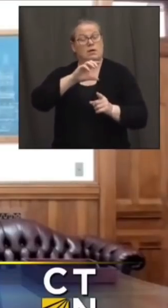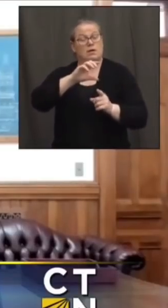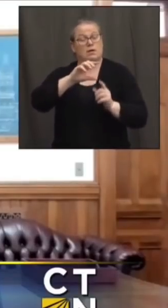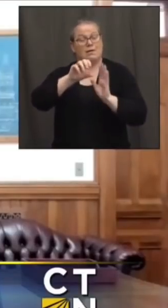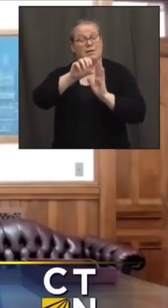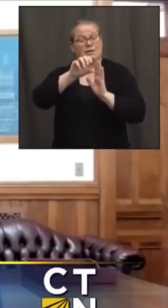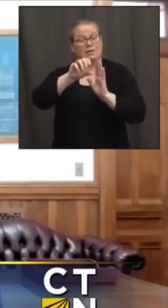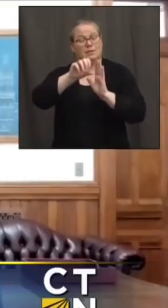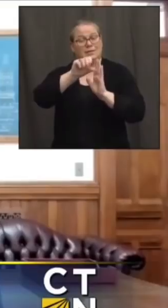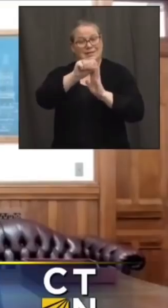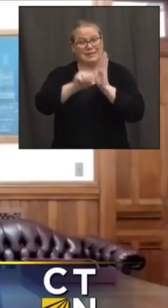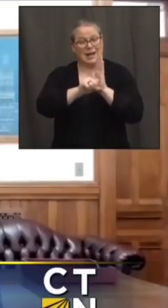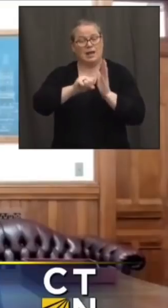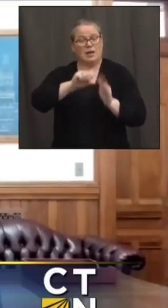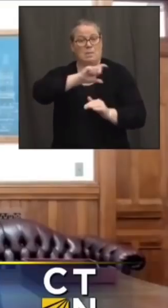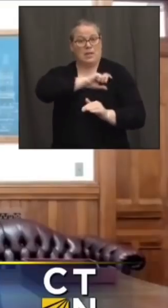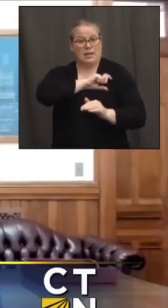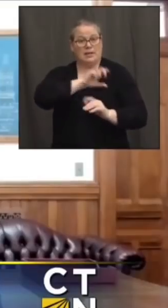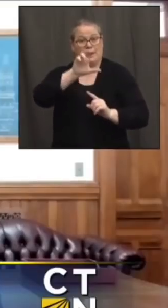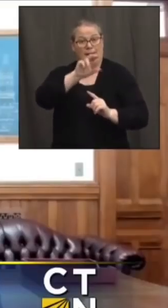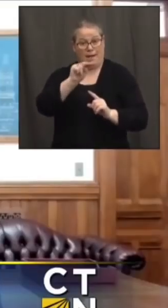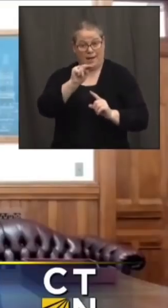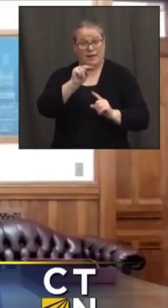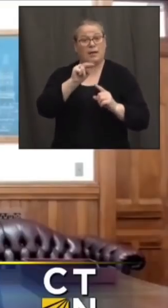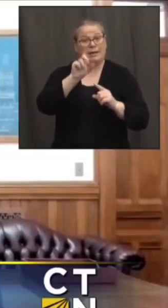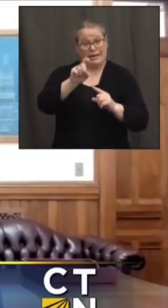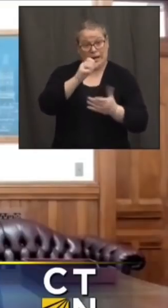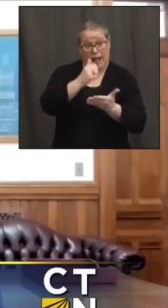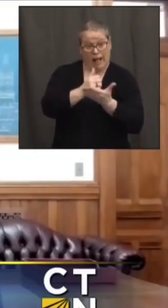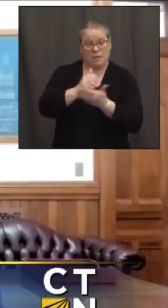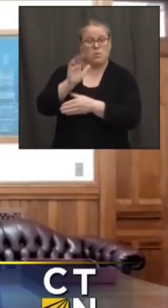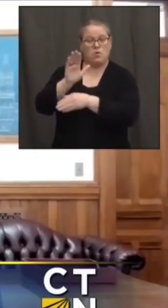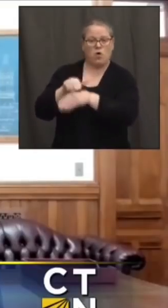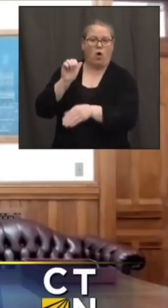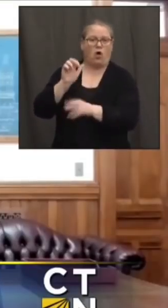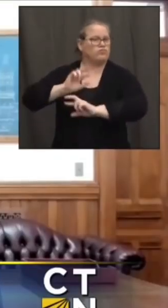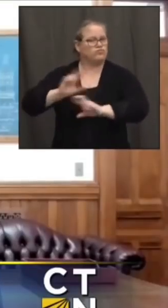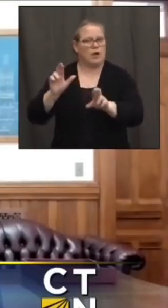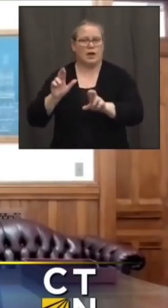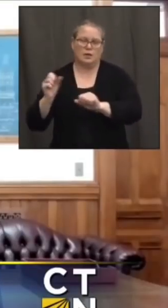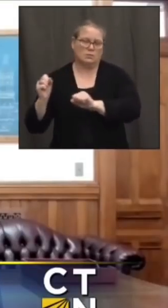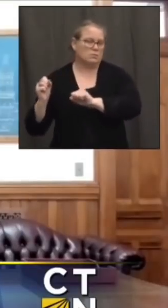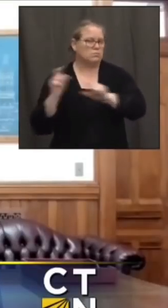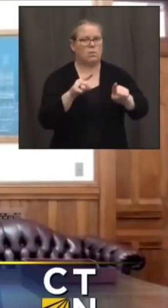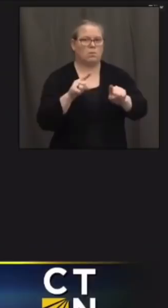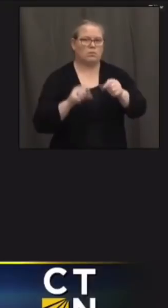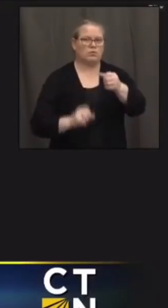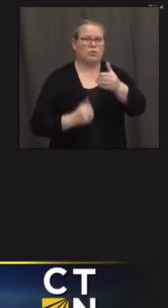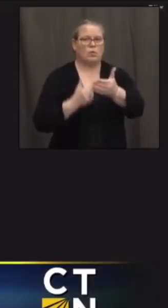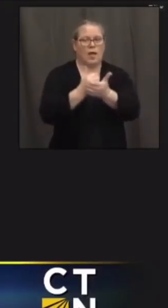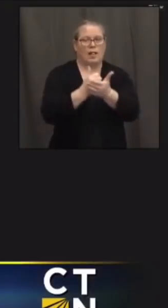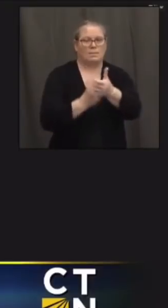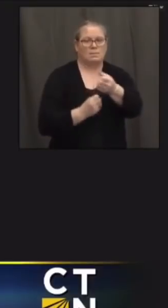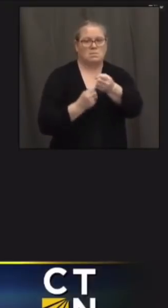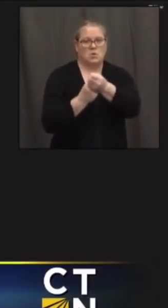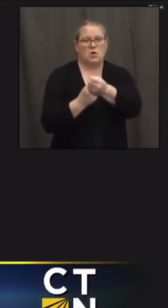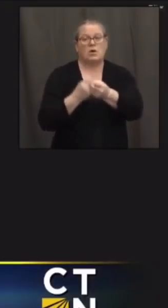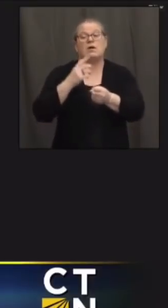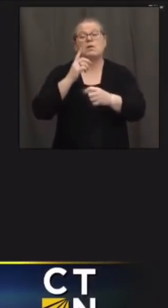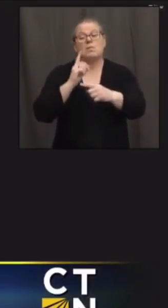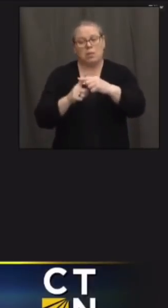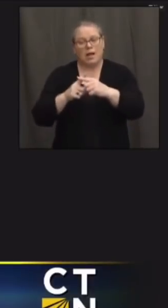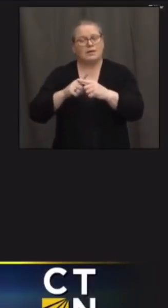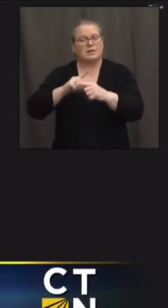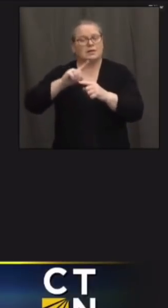supporting uh the connecticut uh state capitol police uh as needed thank you so much can only add that uh the